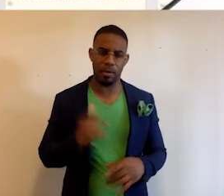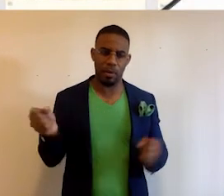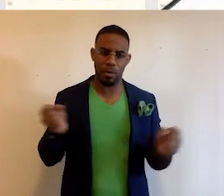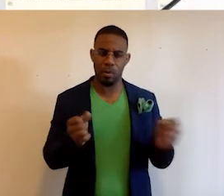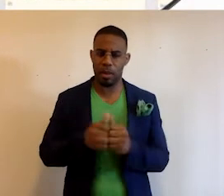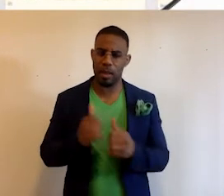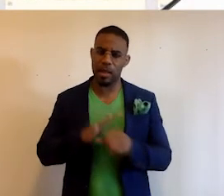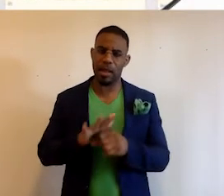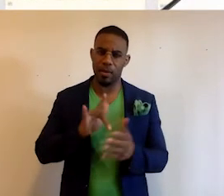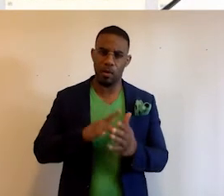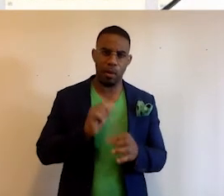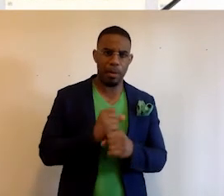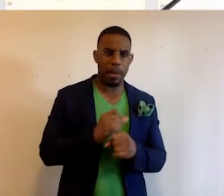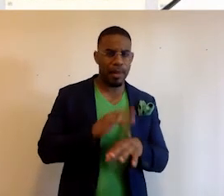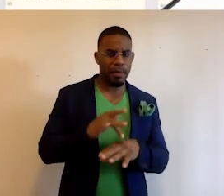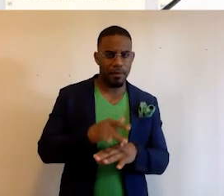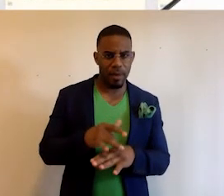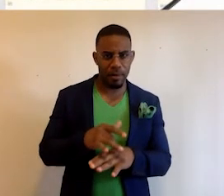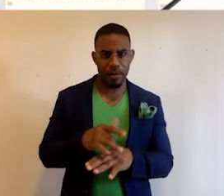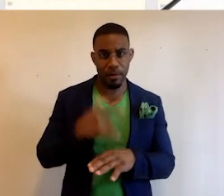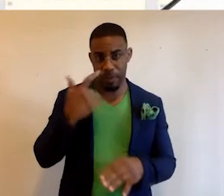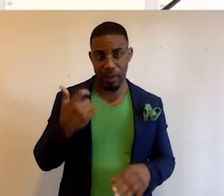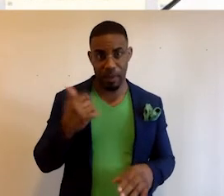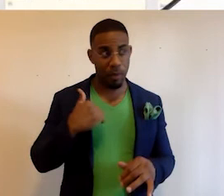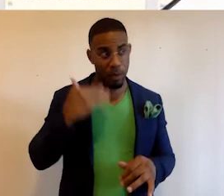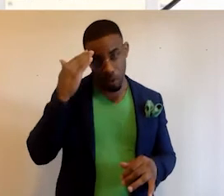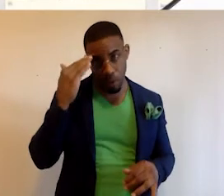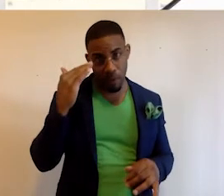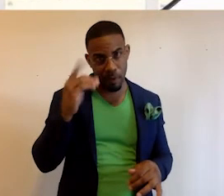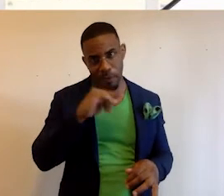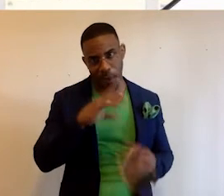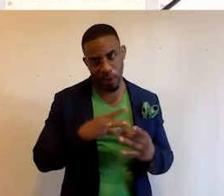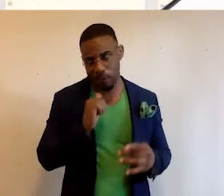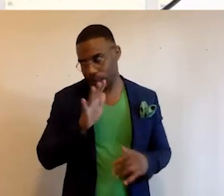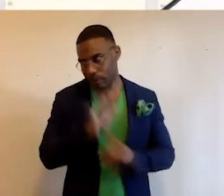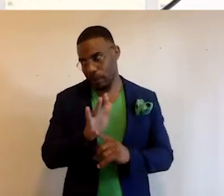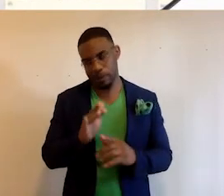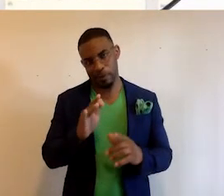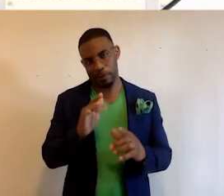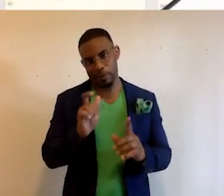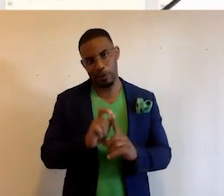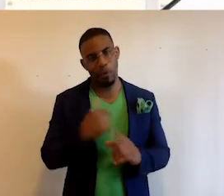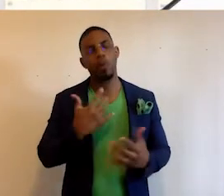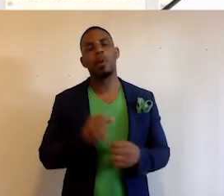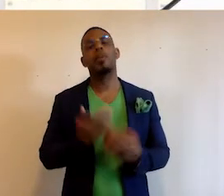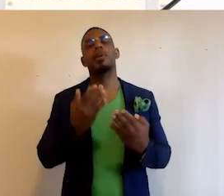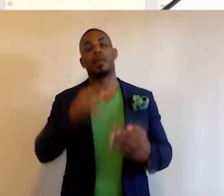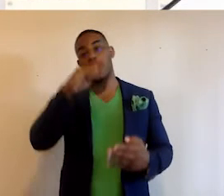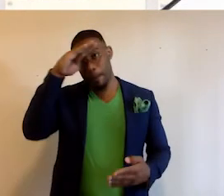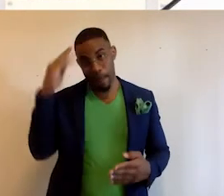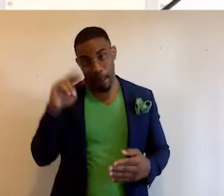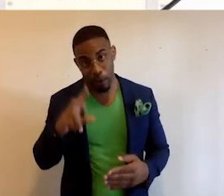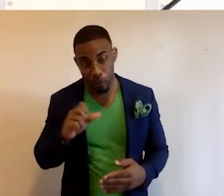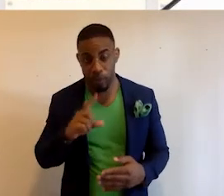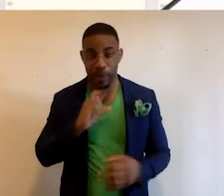together enough sources that we could make it available. Because as we know, fake news seems to be a popular term. We wanted to present Black news,